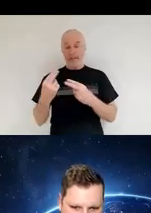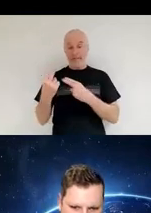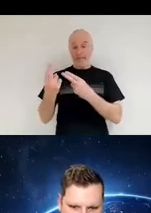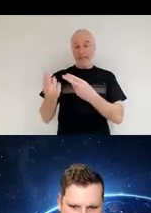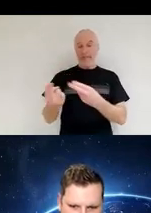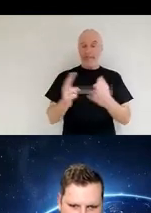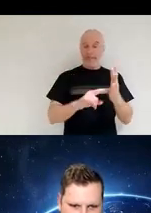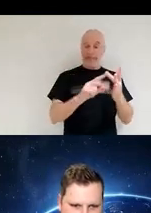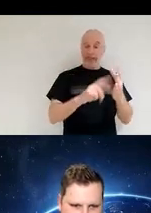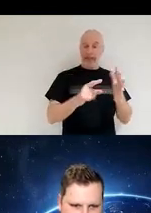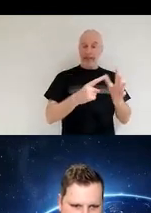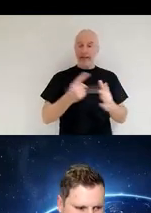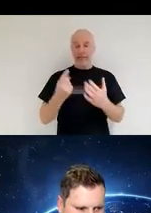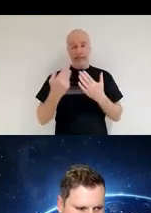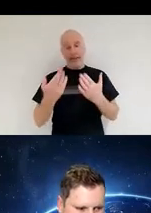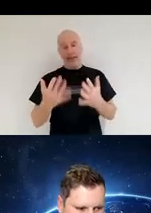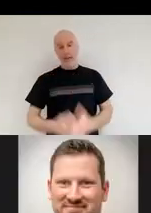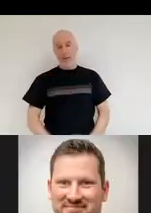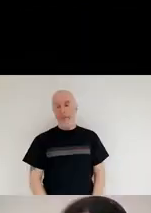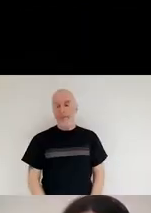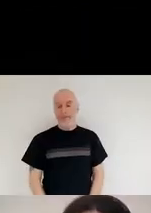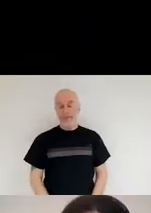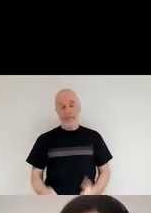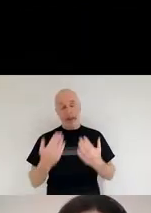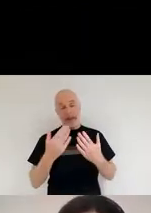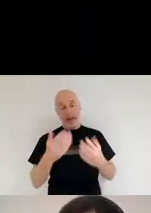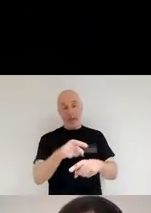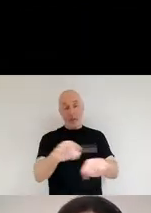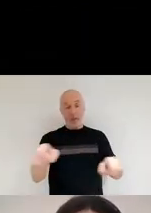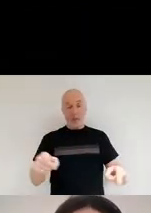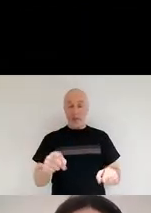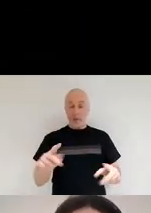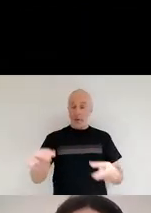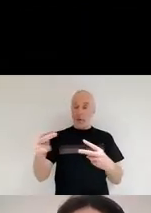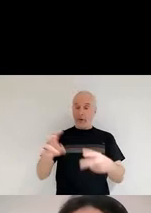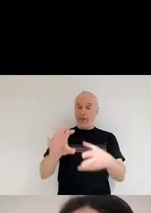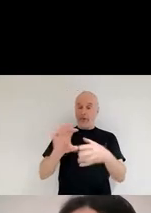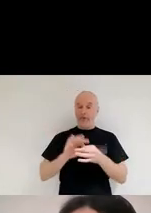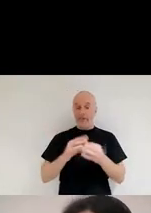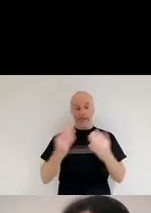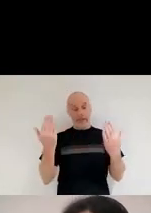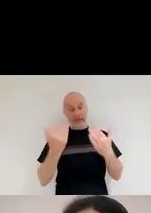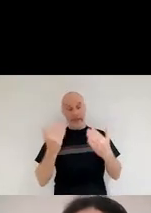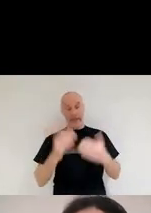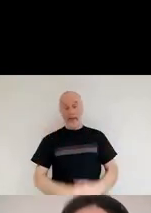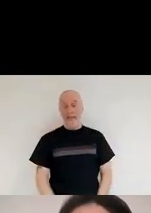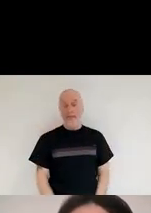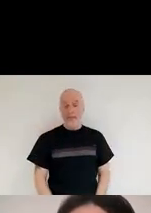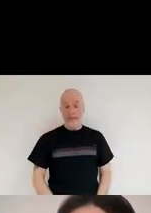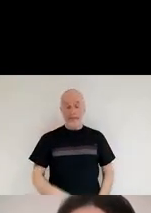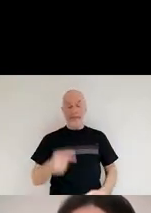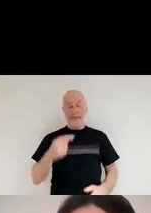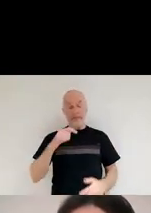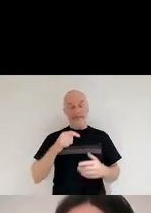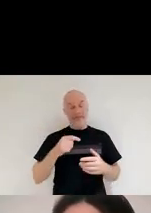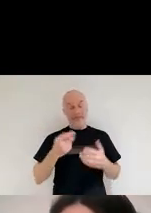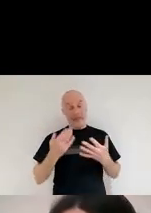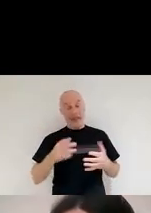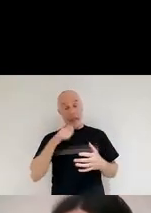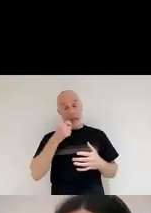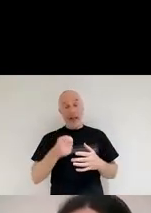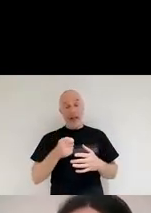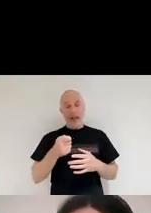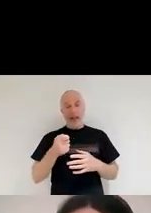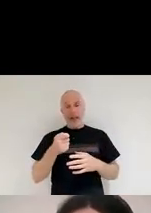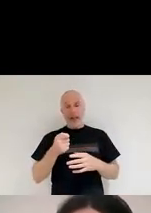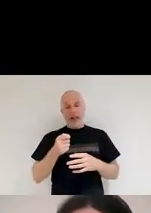Okay. Thank you so much. All right. Thank you, everybody that's joining tonight. So today we'll be talking a little bit about dust